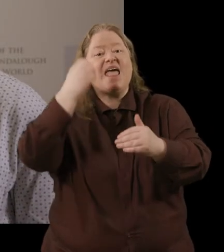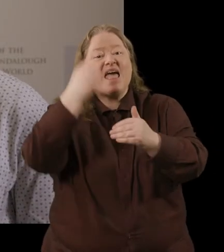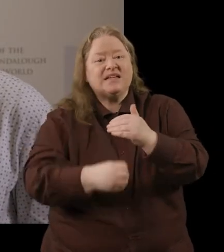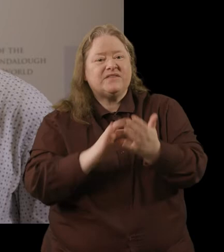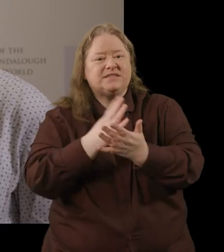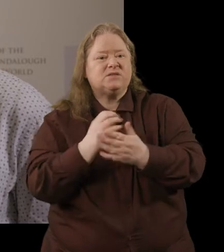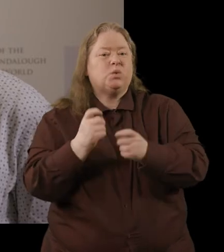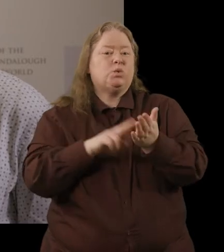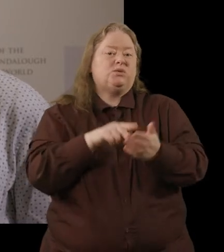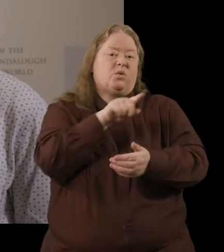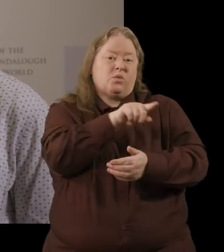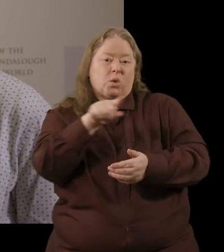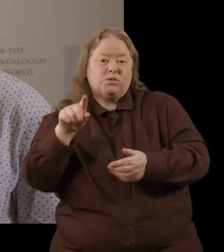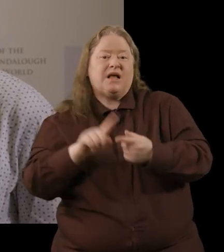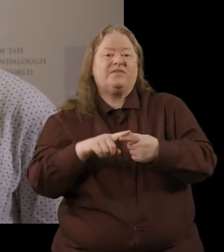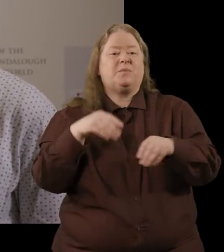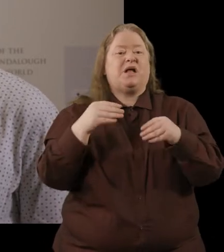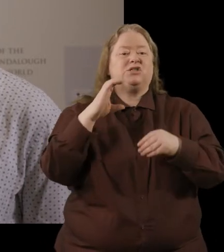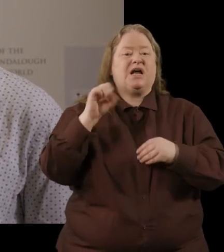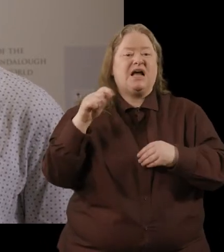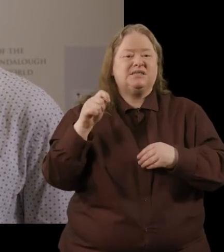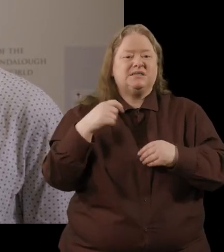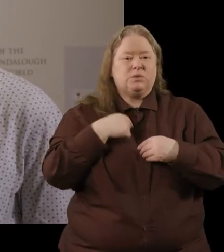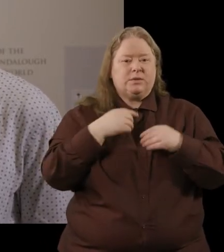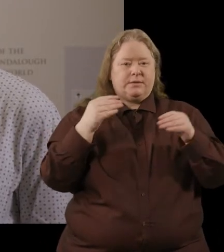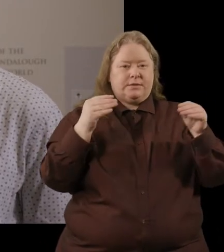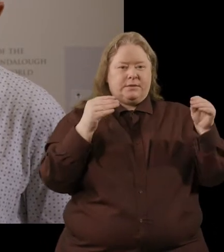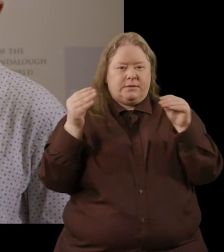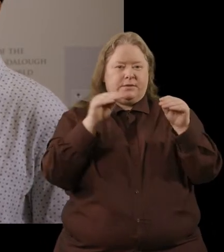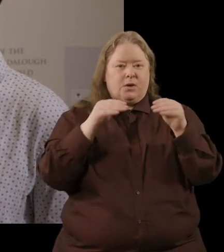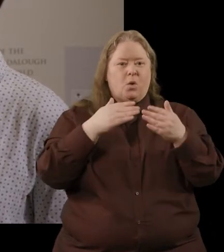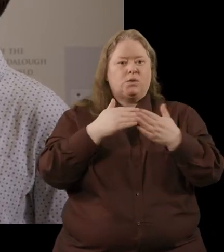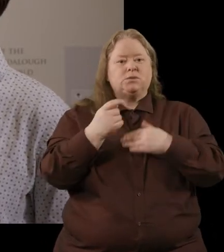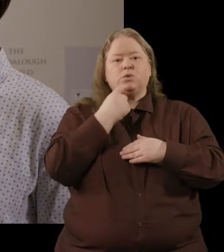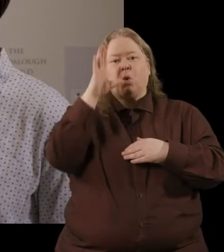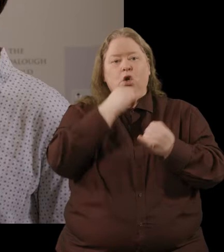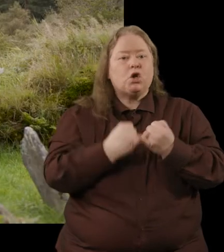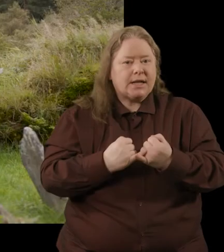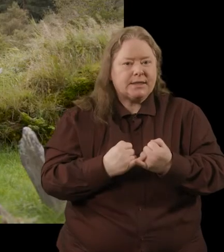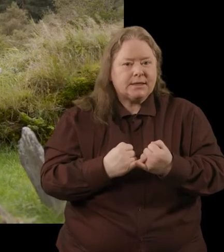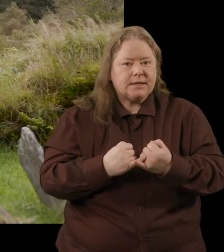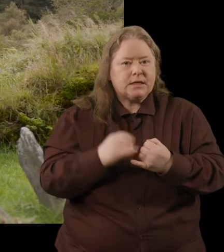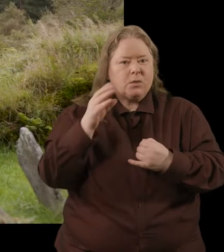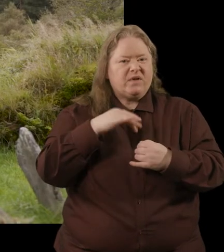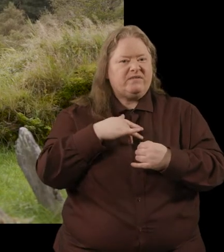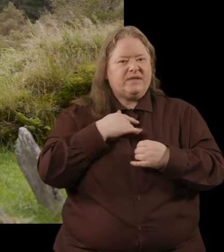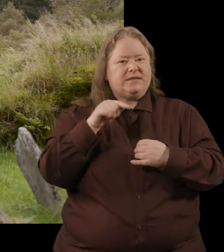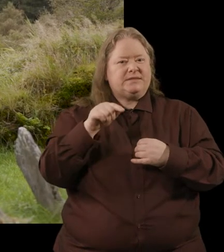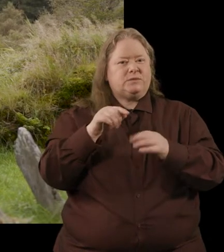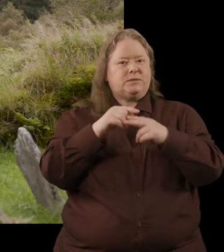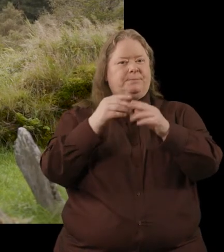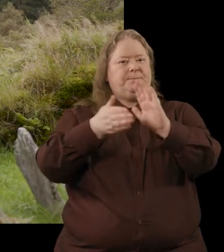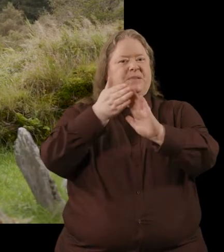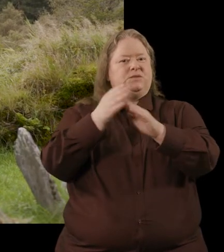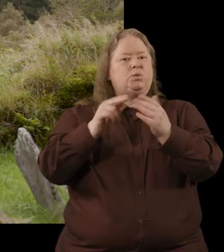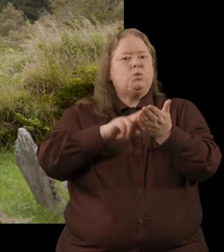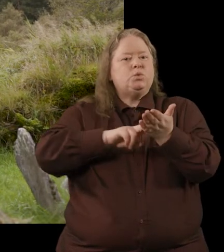century. So using those and the plaster cast, we can piece together what this stone looked like. And we think it might have been over the building that was used